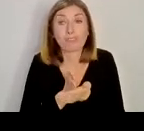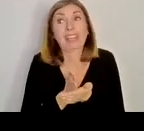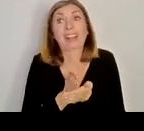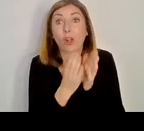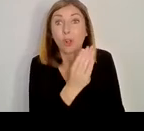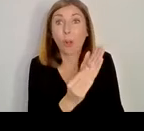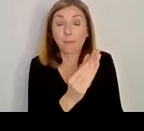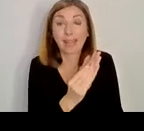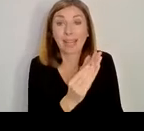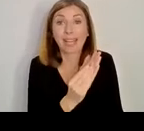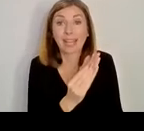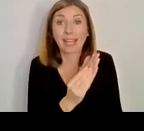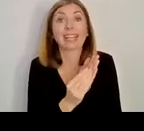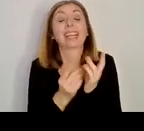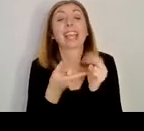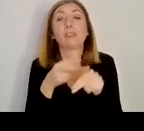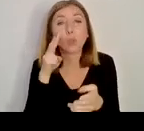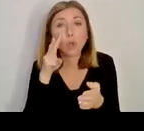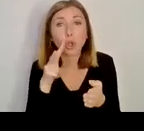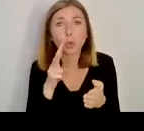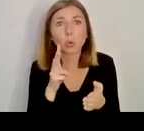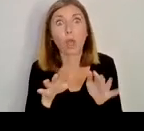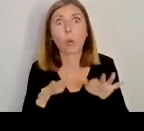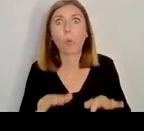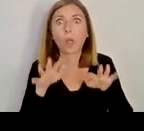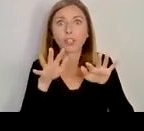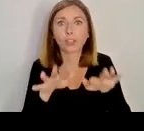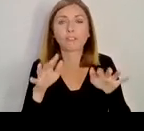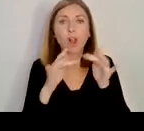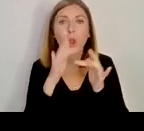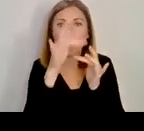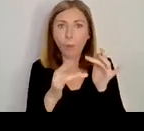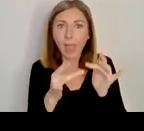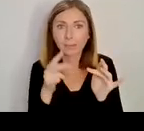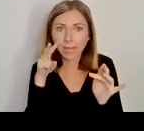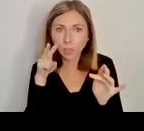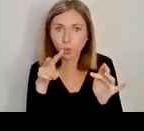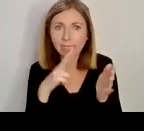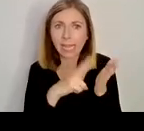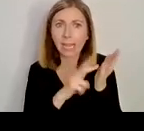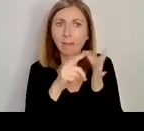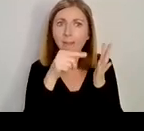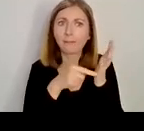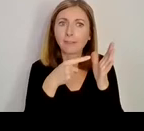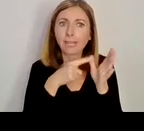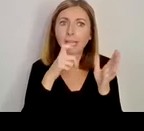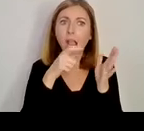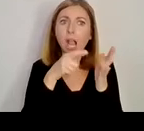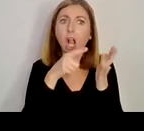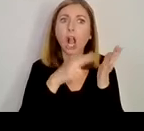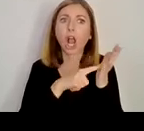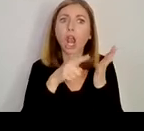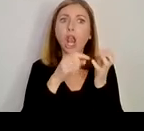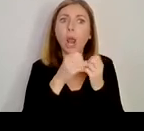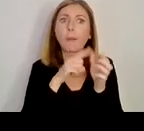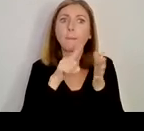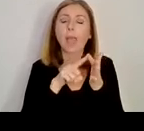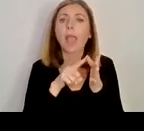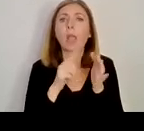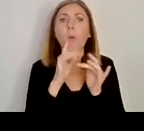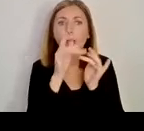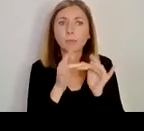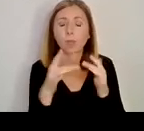But if you go to this wonderful website here, the codices website, you can actually explore the entire manuscript. It's just a beautiful